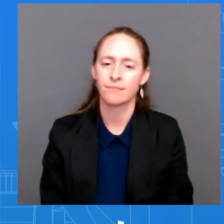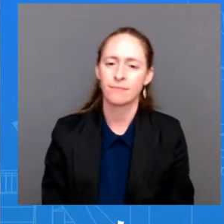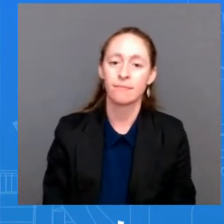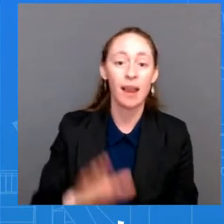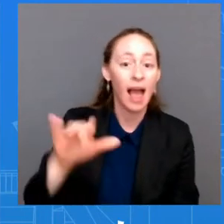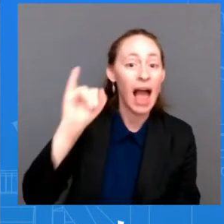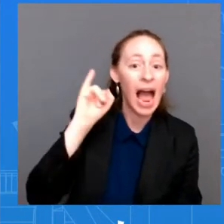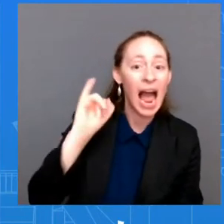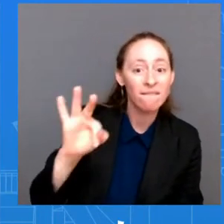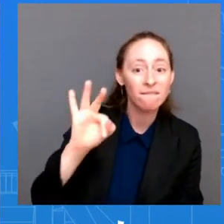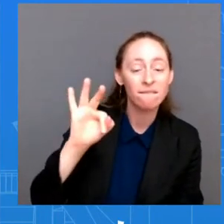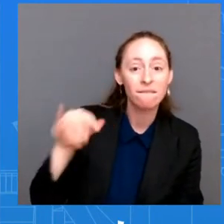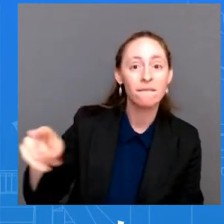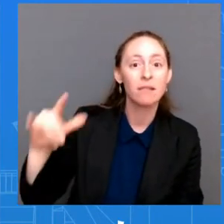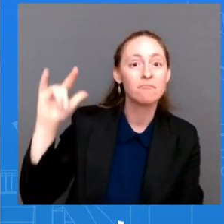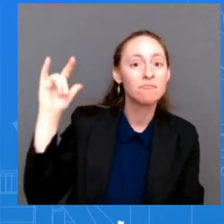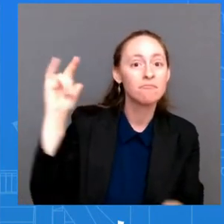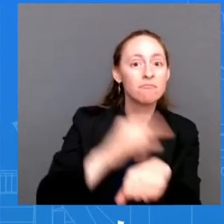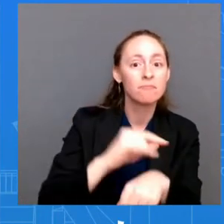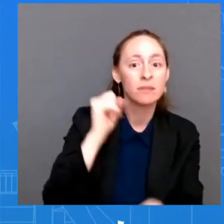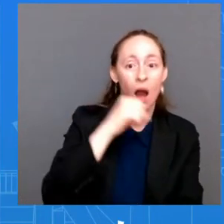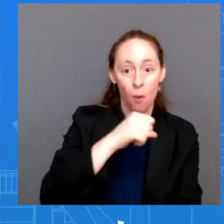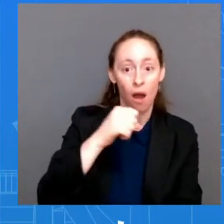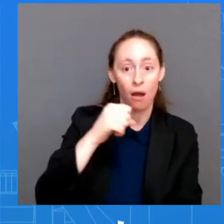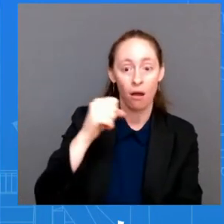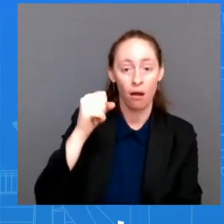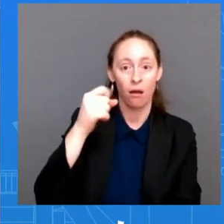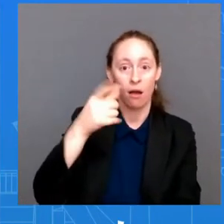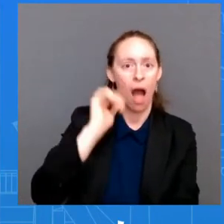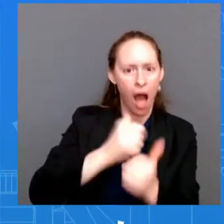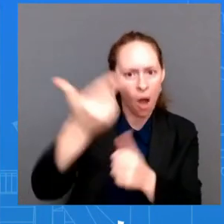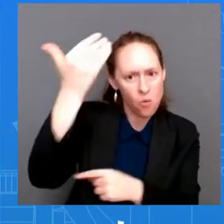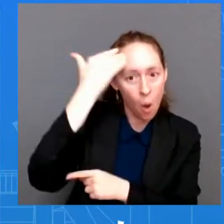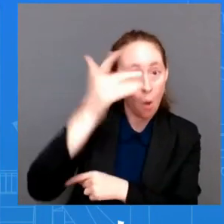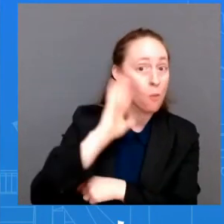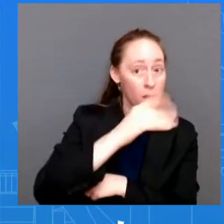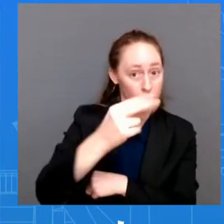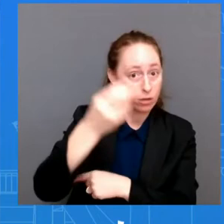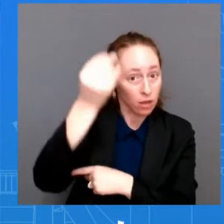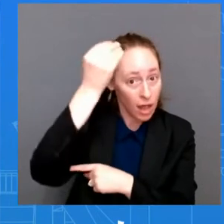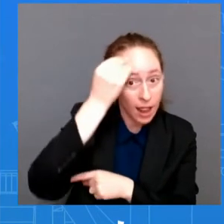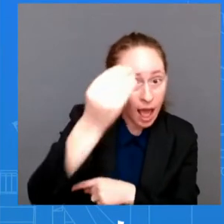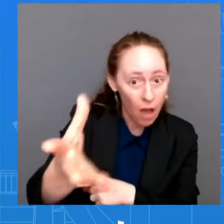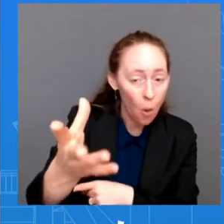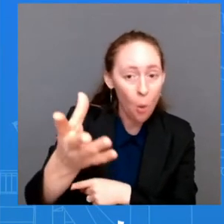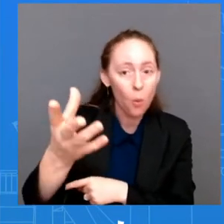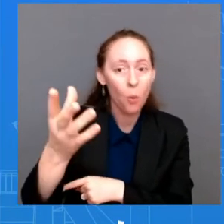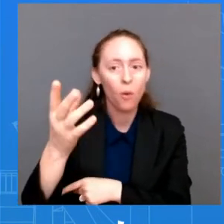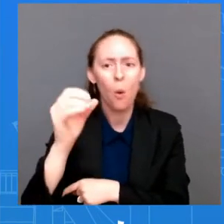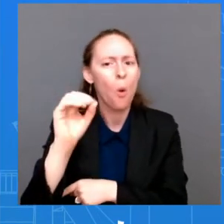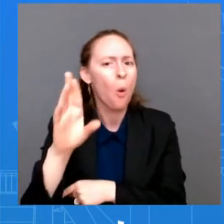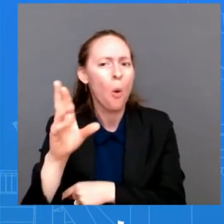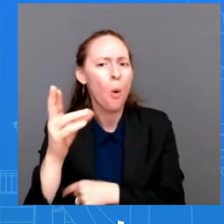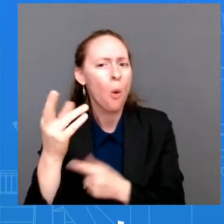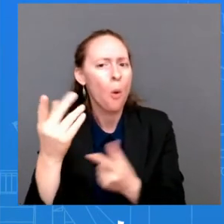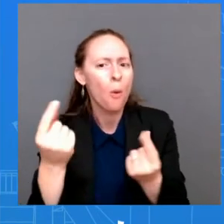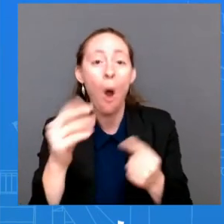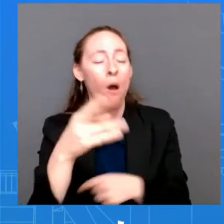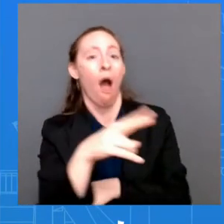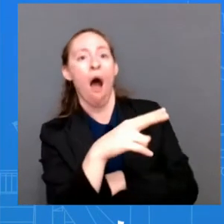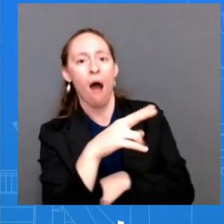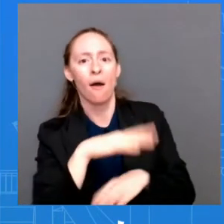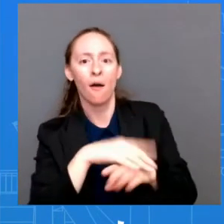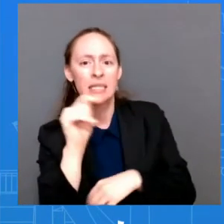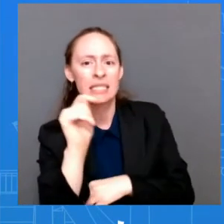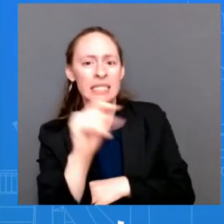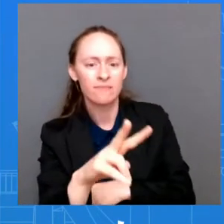call someone on the Natsuk team? Will you see it on television? How will you know? Well, look, the Speaker's flying aboard a